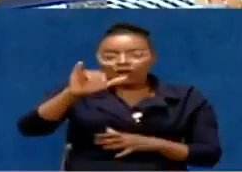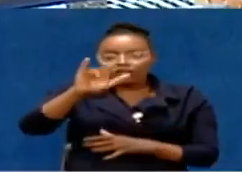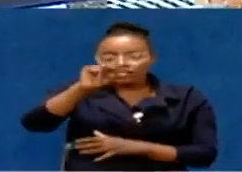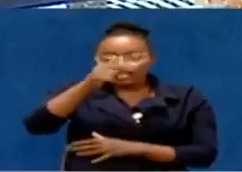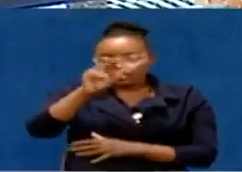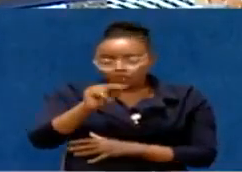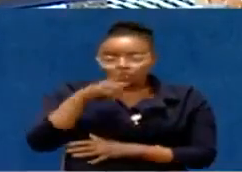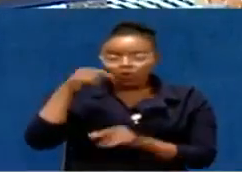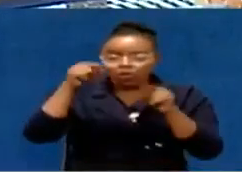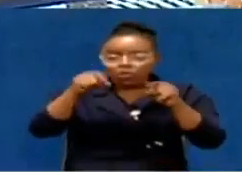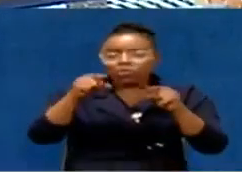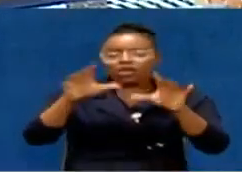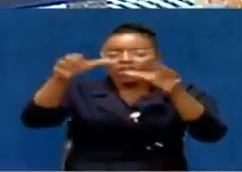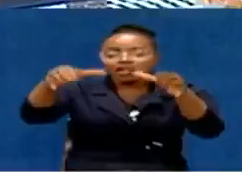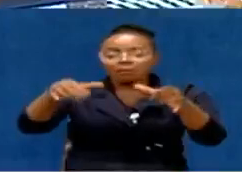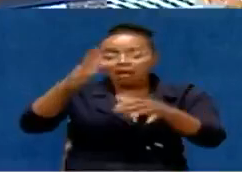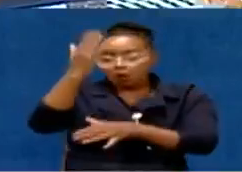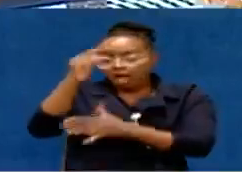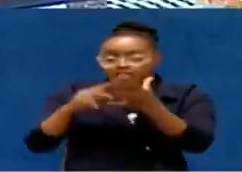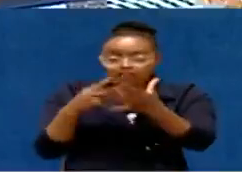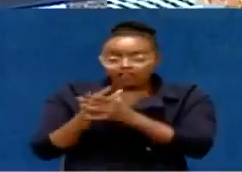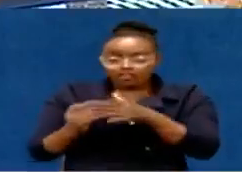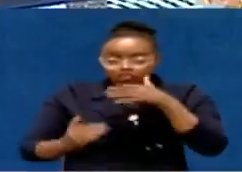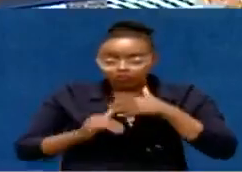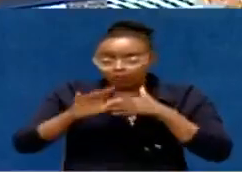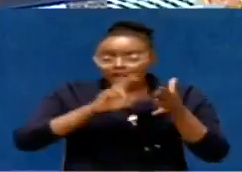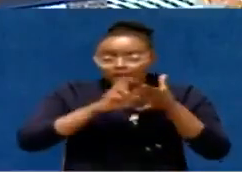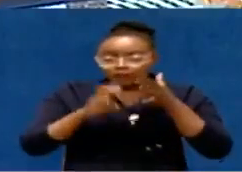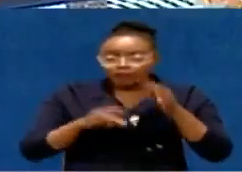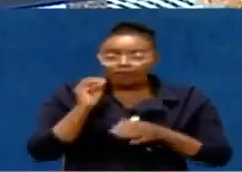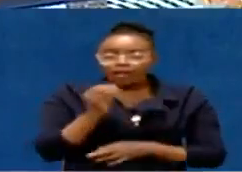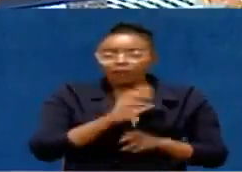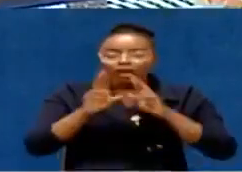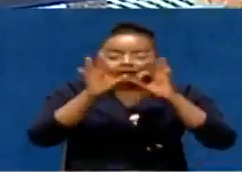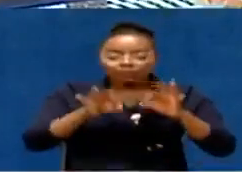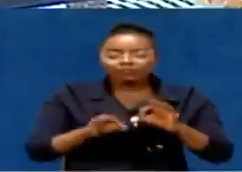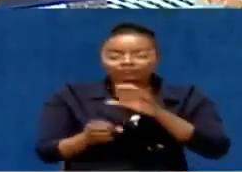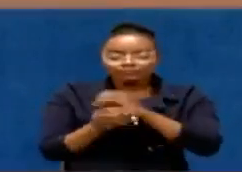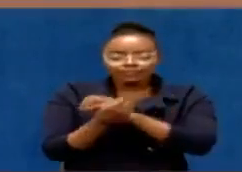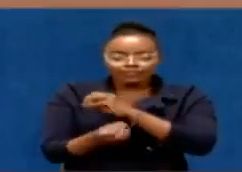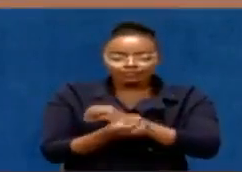Investments who accuse the firm of failing to honor its contracts. Dennis Otieno reports.